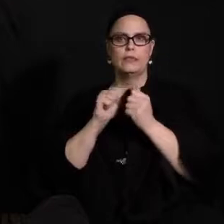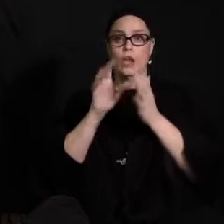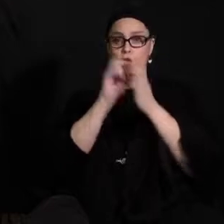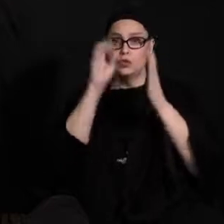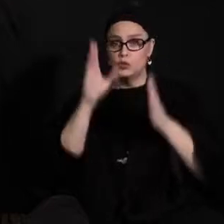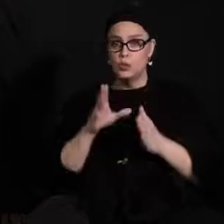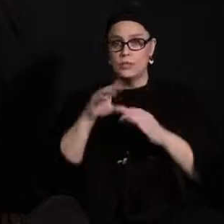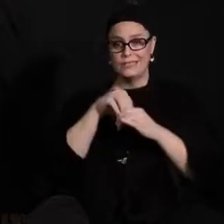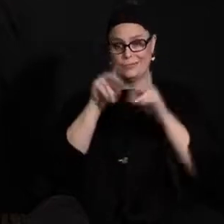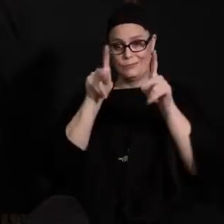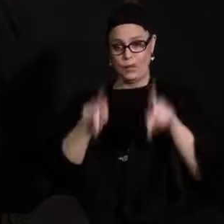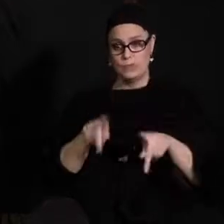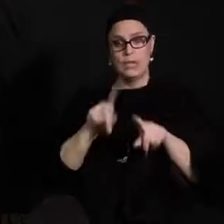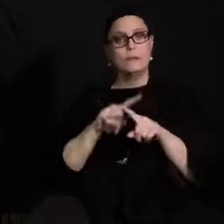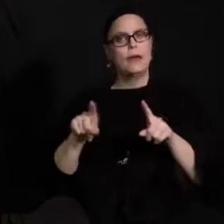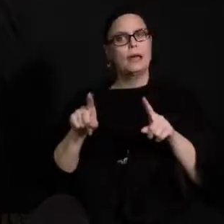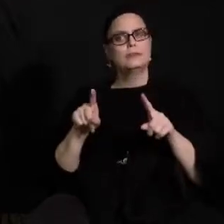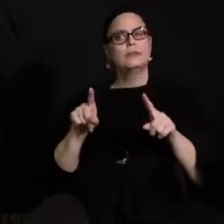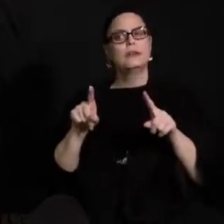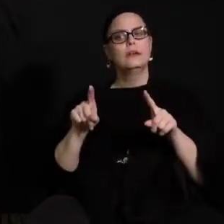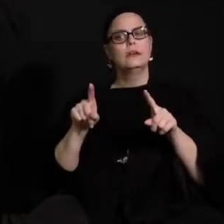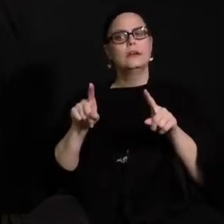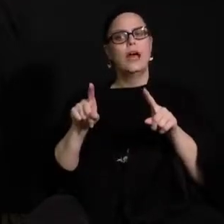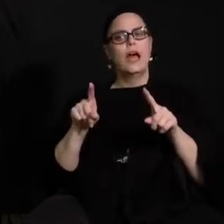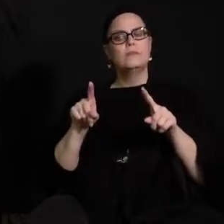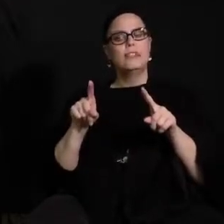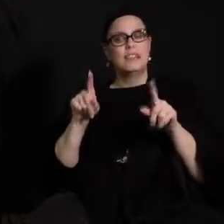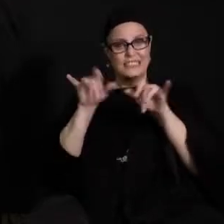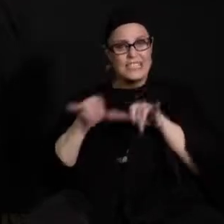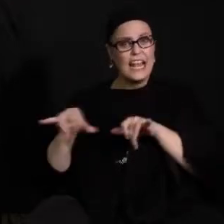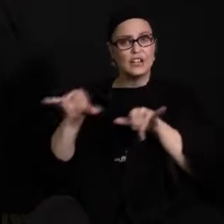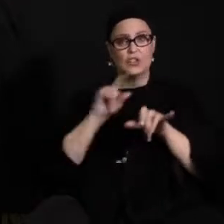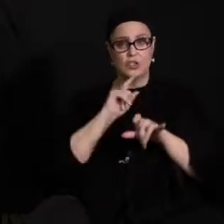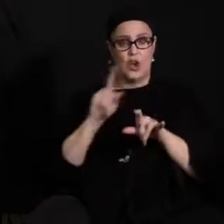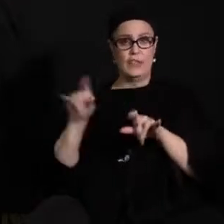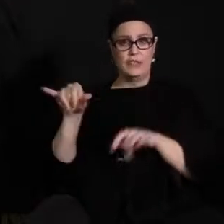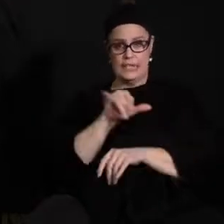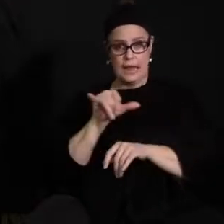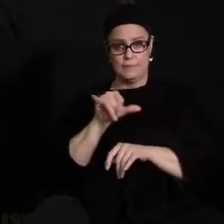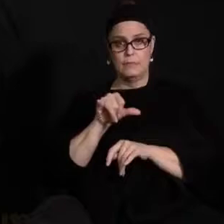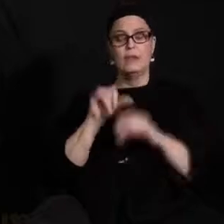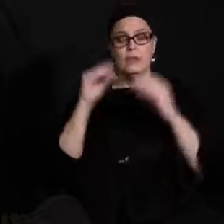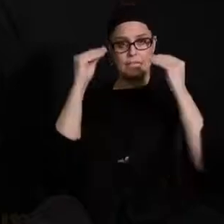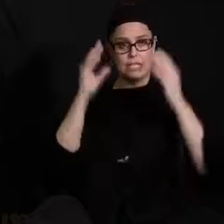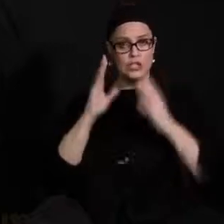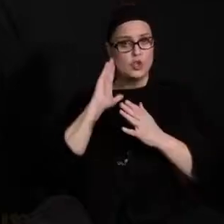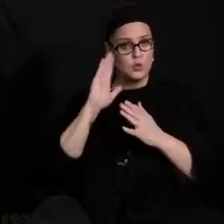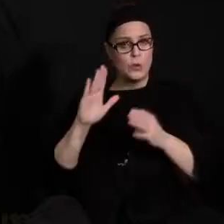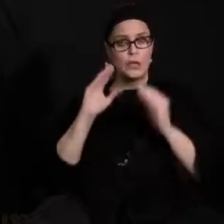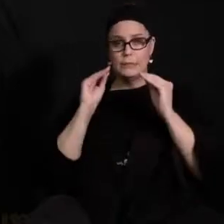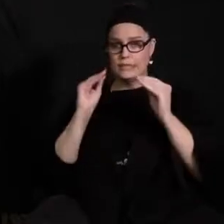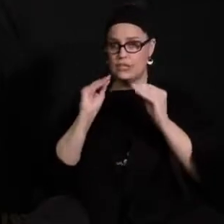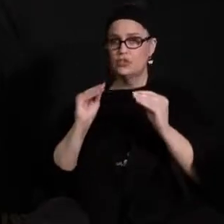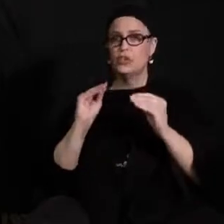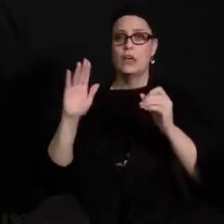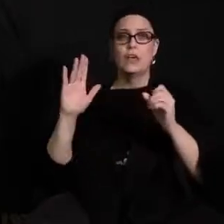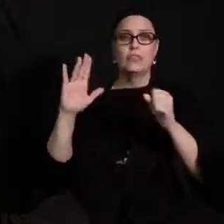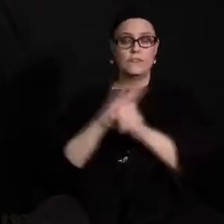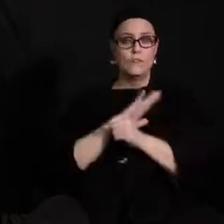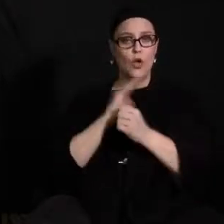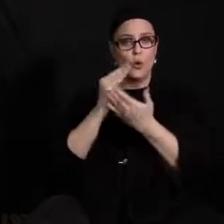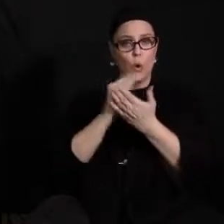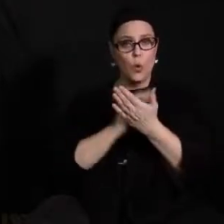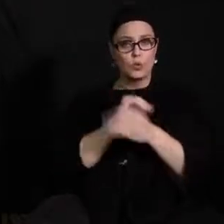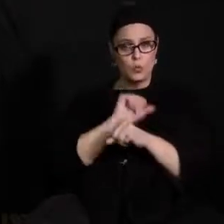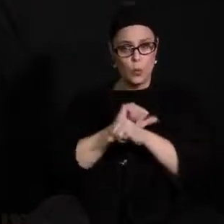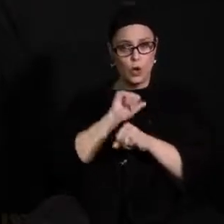in person. However, the standards are the same and the teachers will be teaching the full coursework using Schoology for all